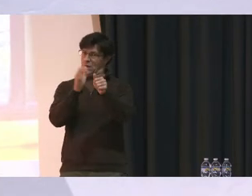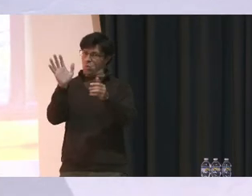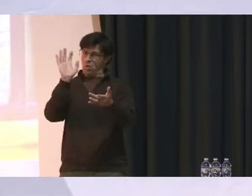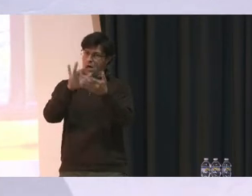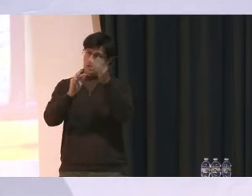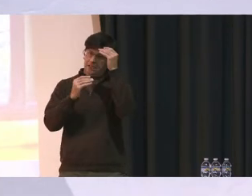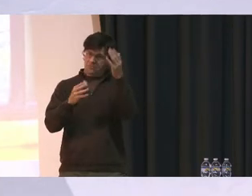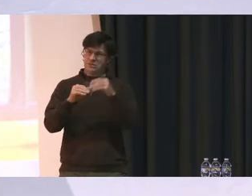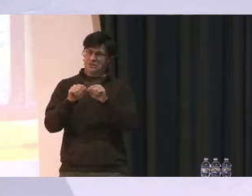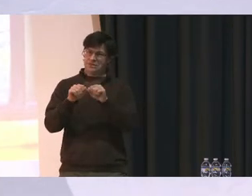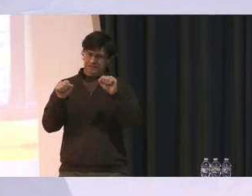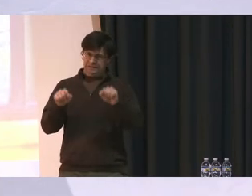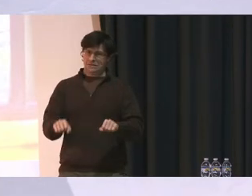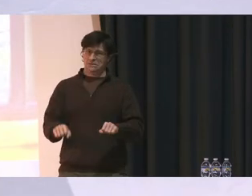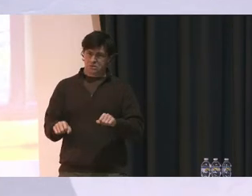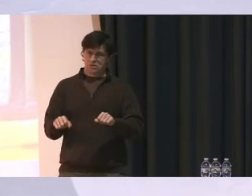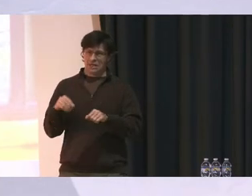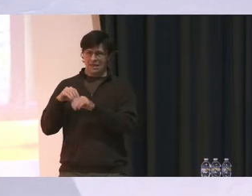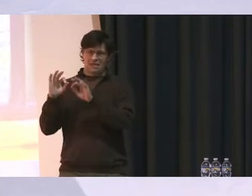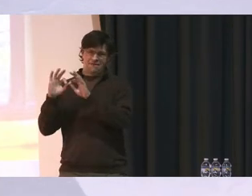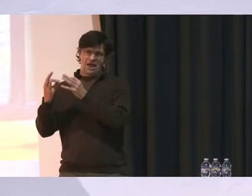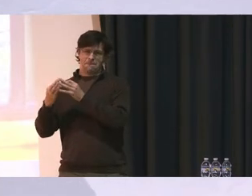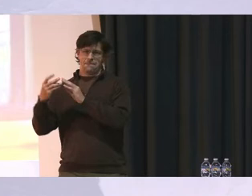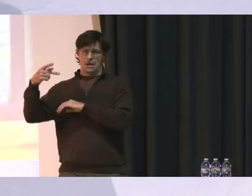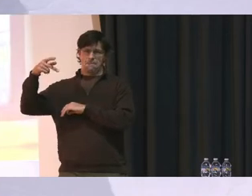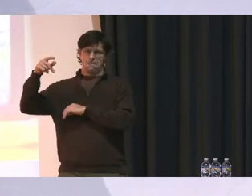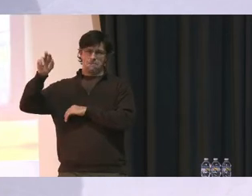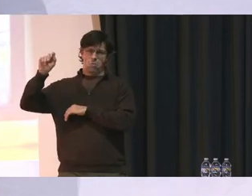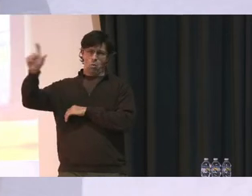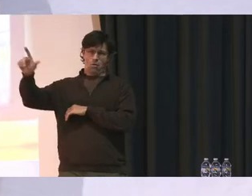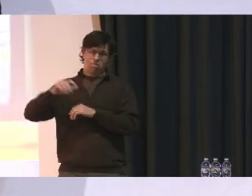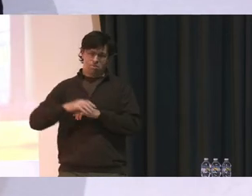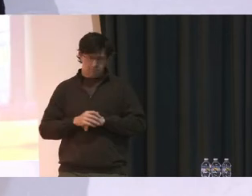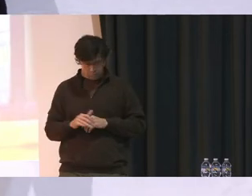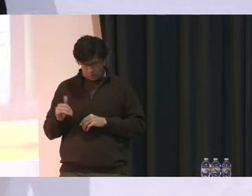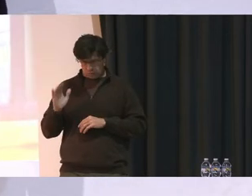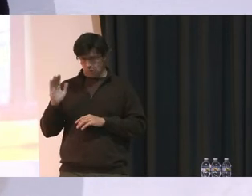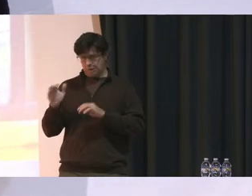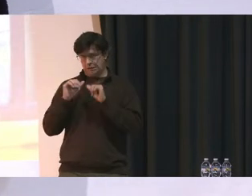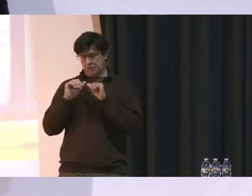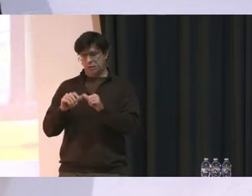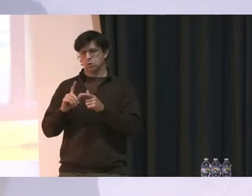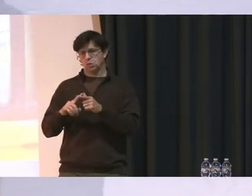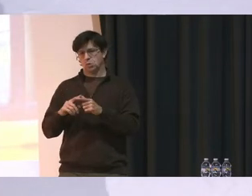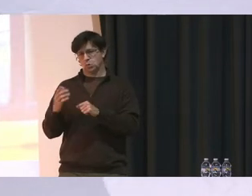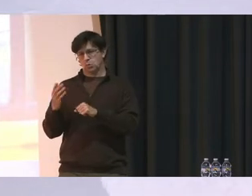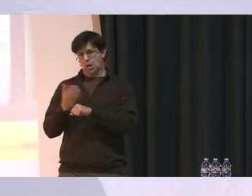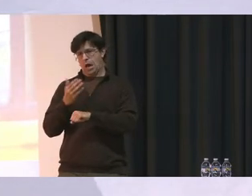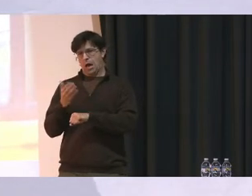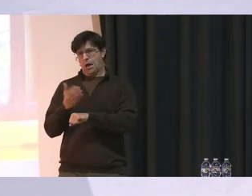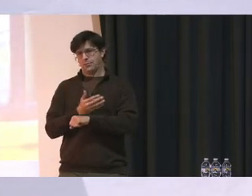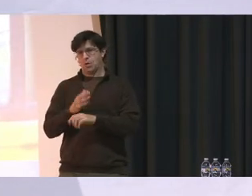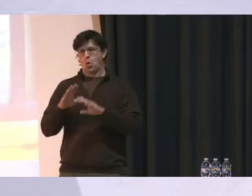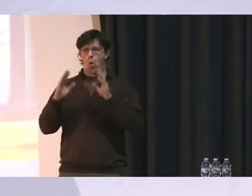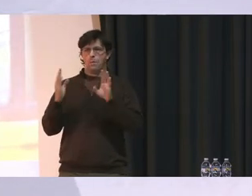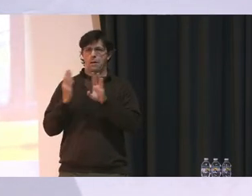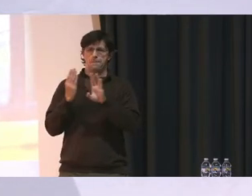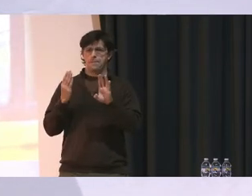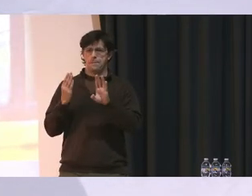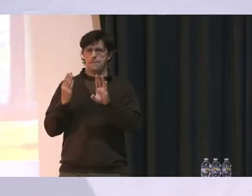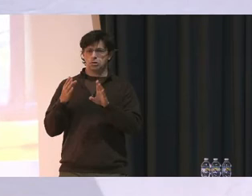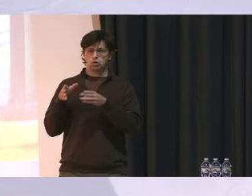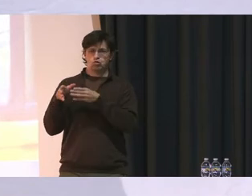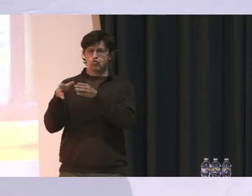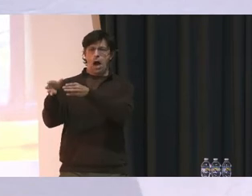which is, of course, the family portal. We will also continue to update open bus routes on